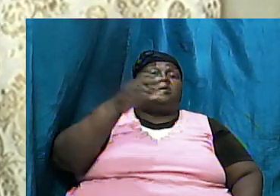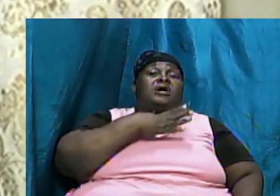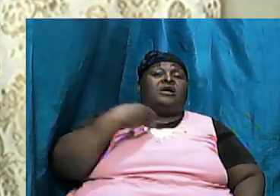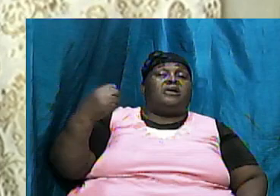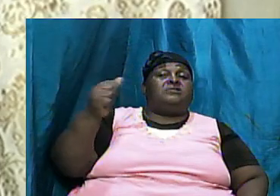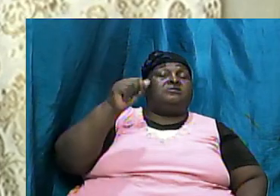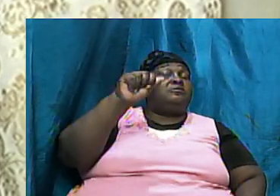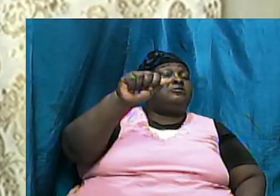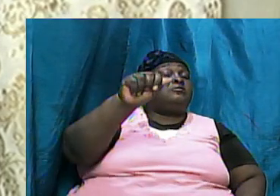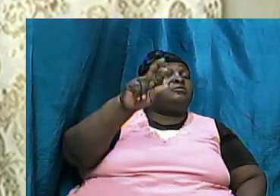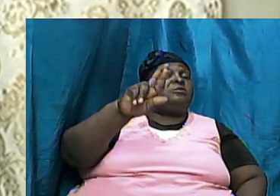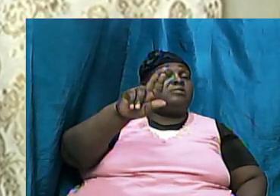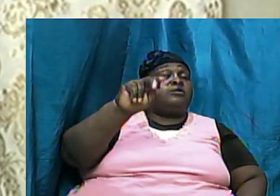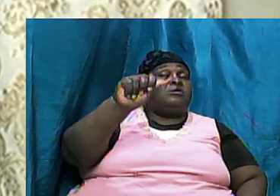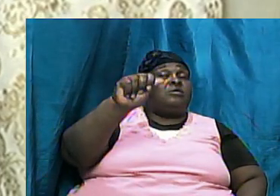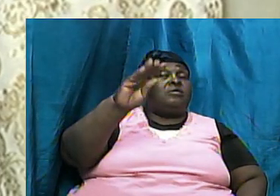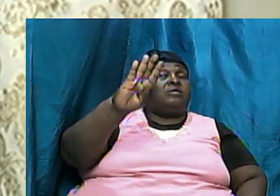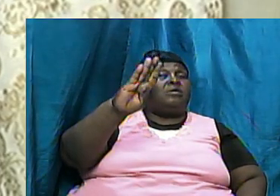all